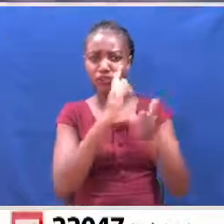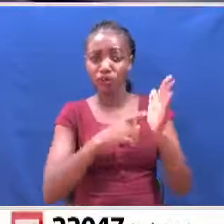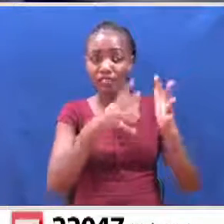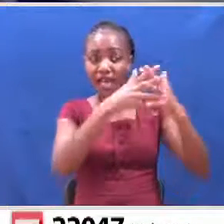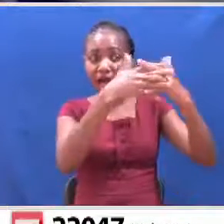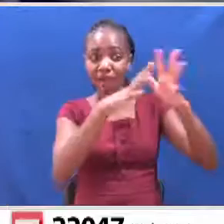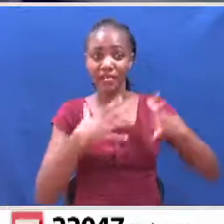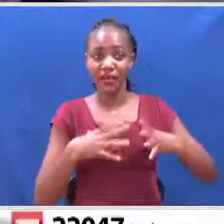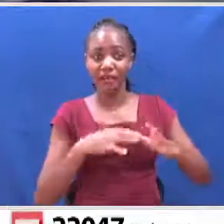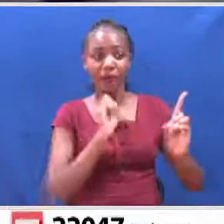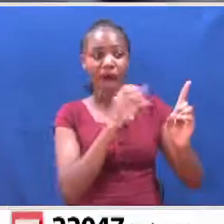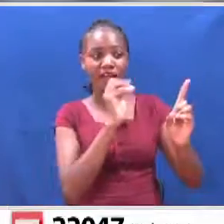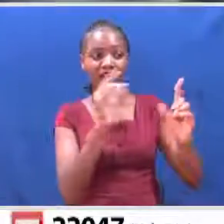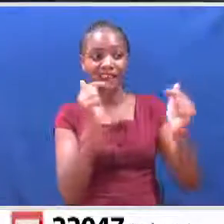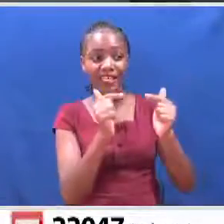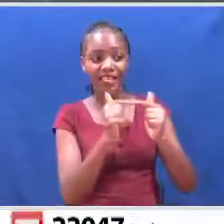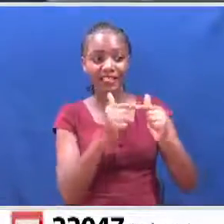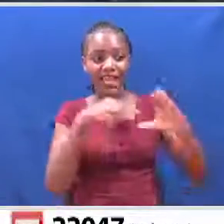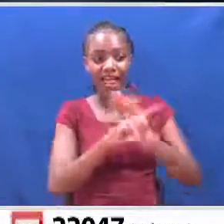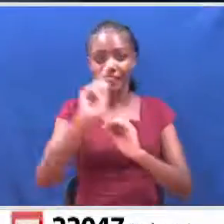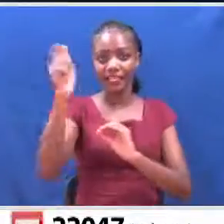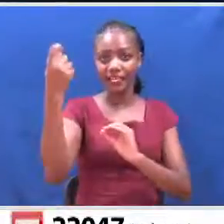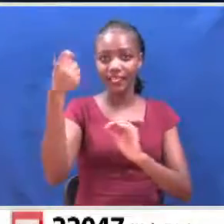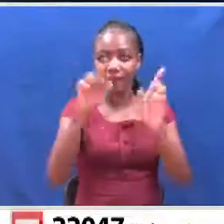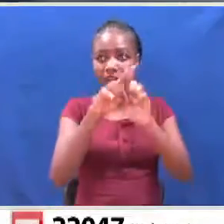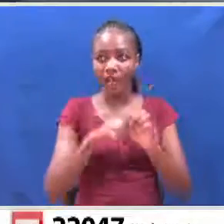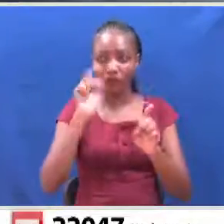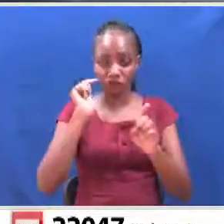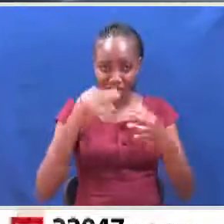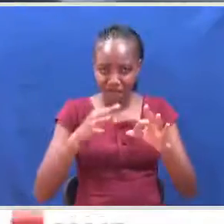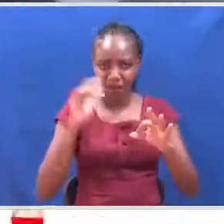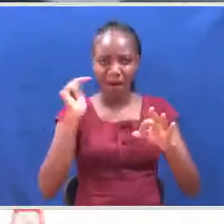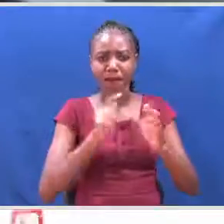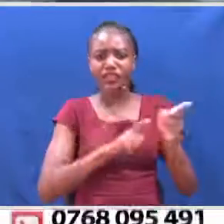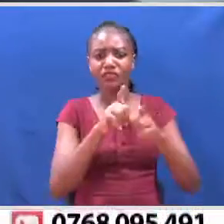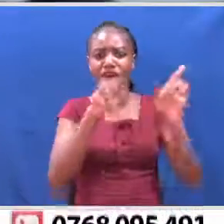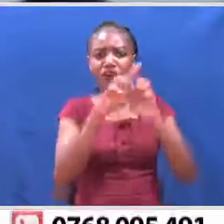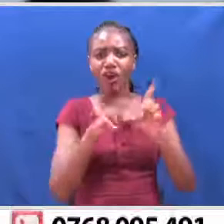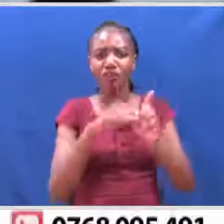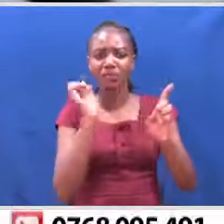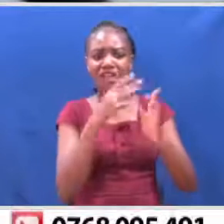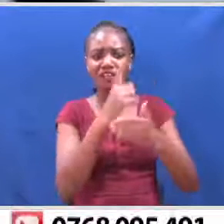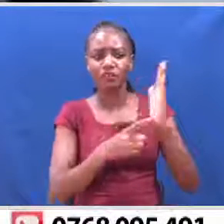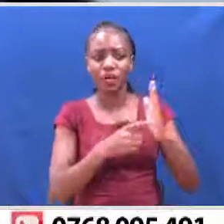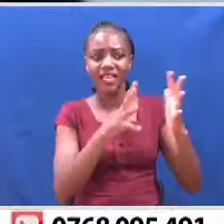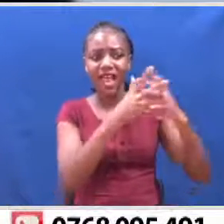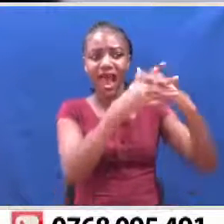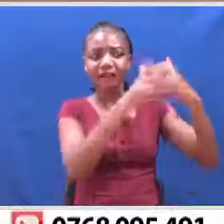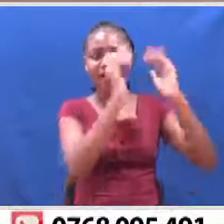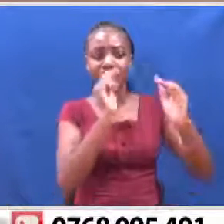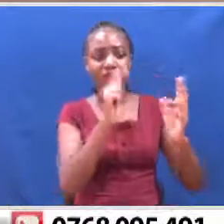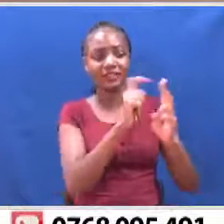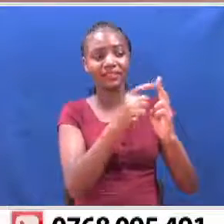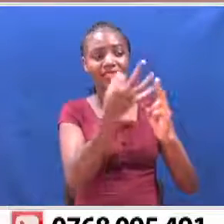advised against traveling to Kenya and should it be a must for them to travel, the CDC advises that they should be tested three